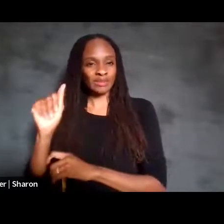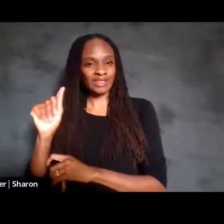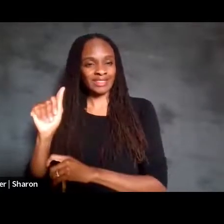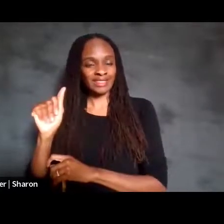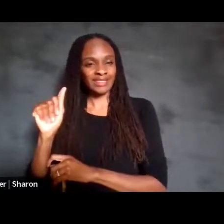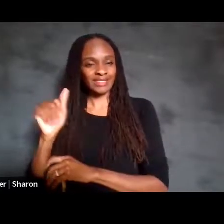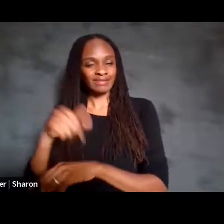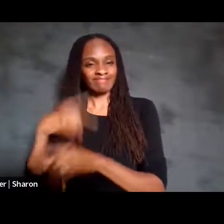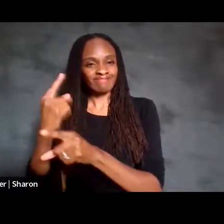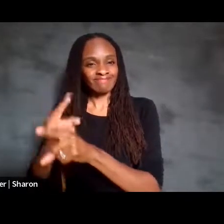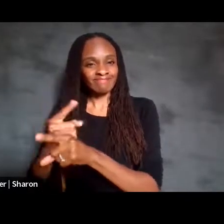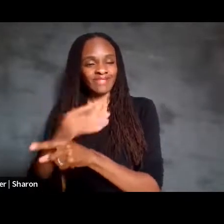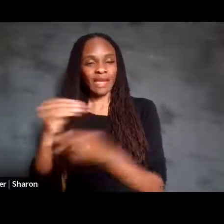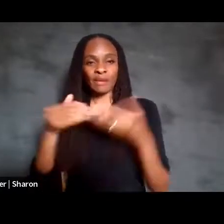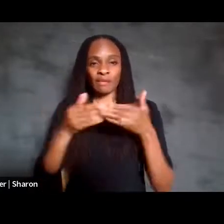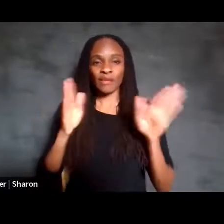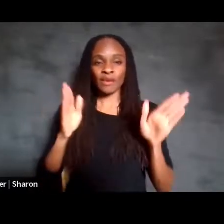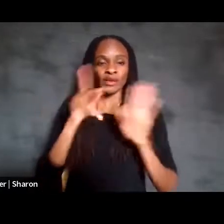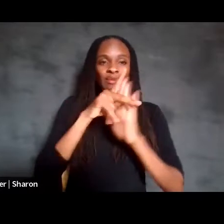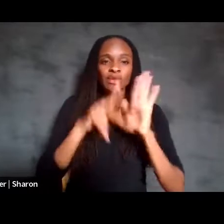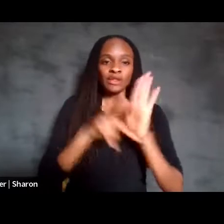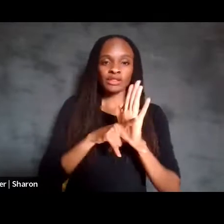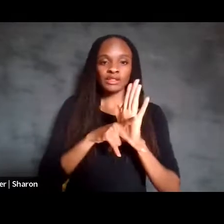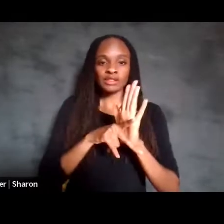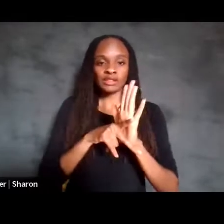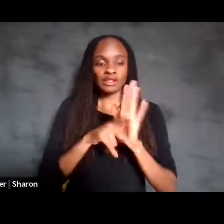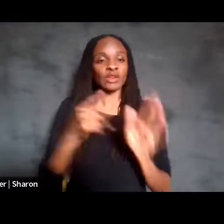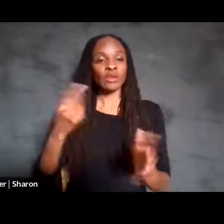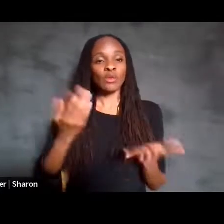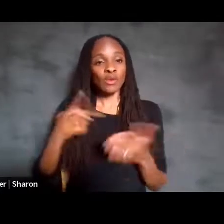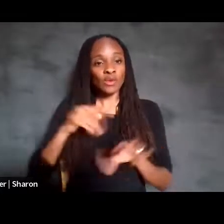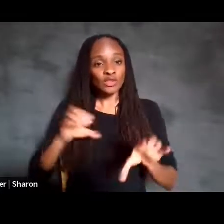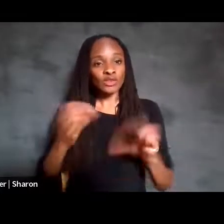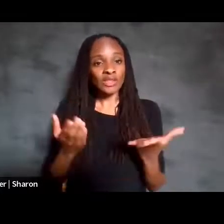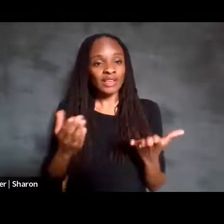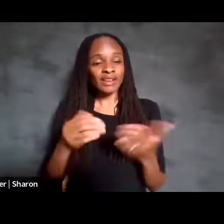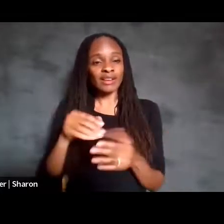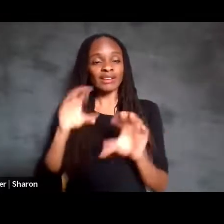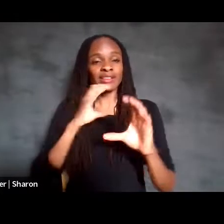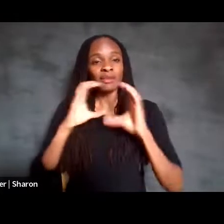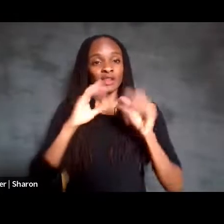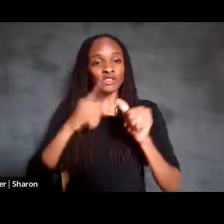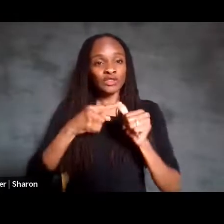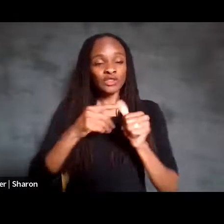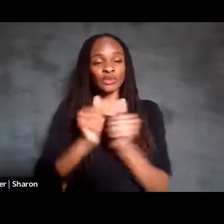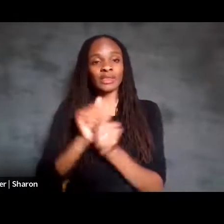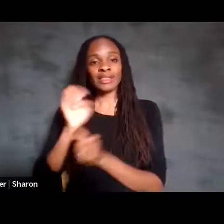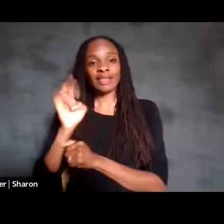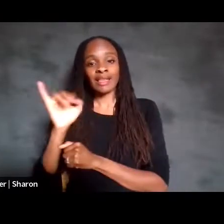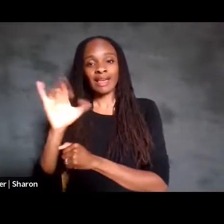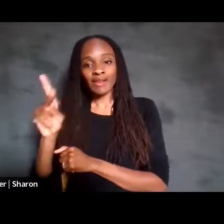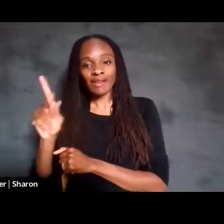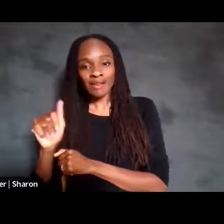policy work, we do at Communication First. Erika, back to you.